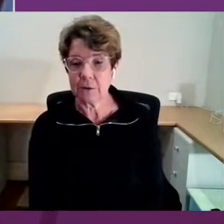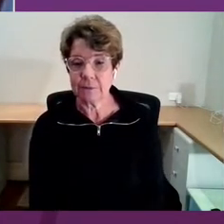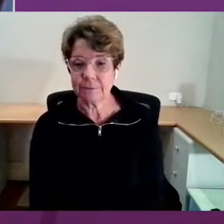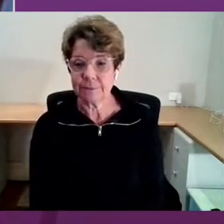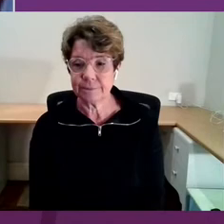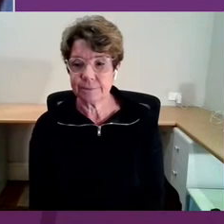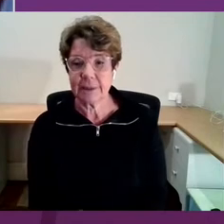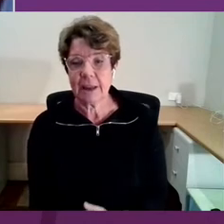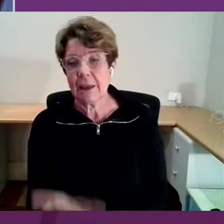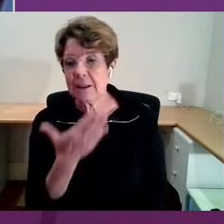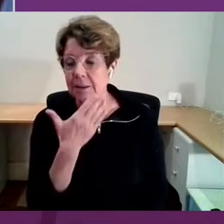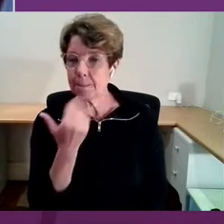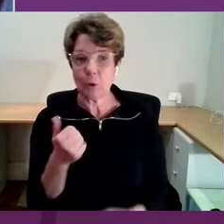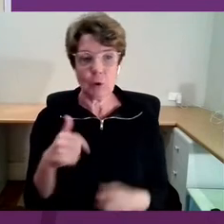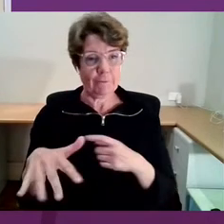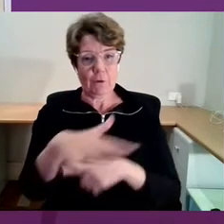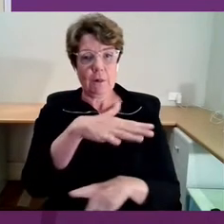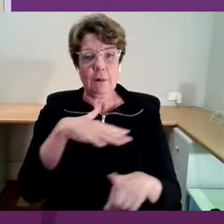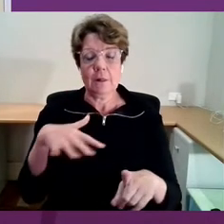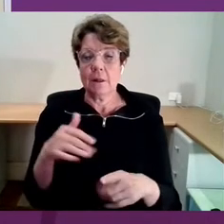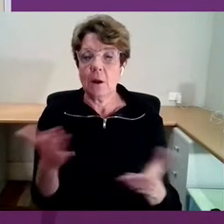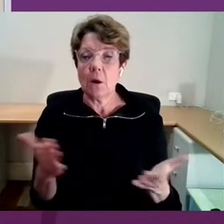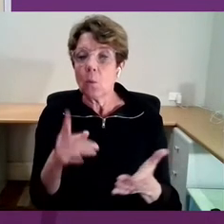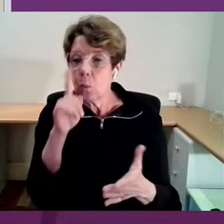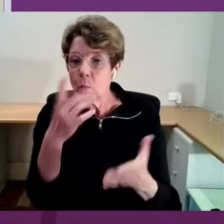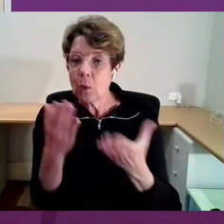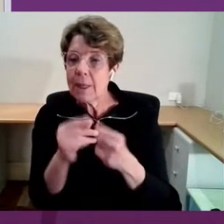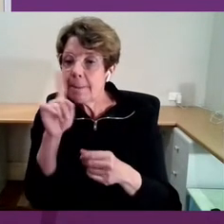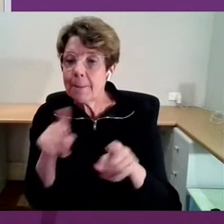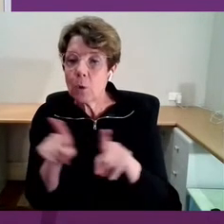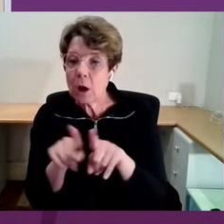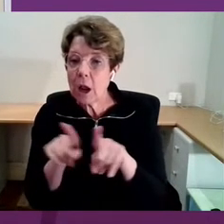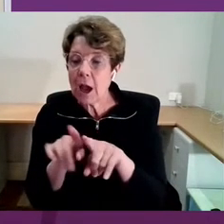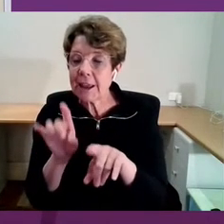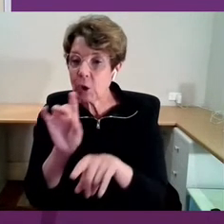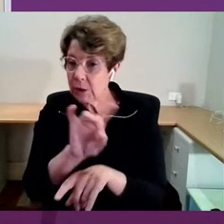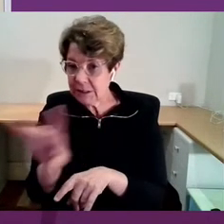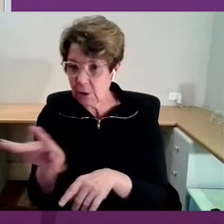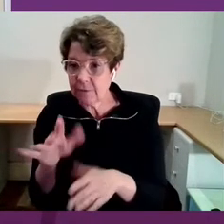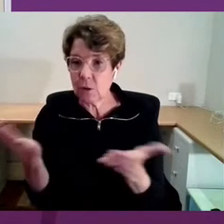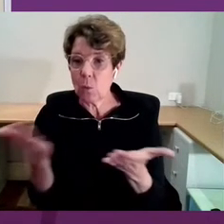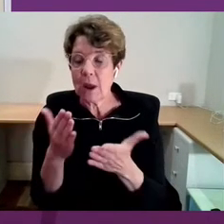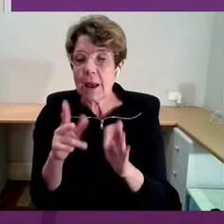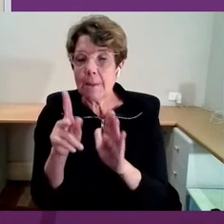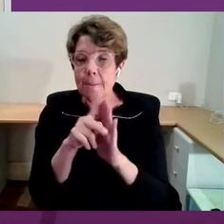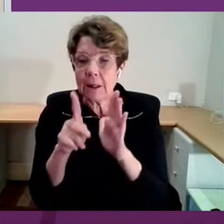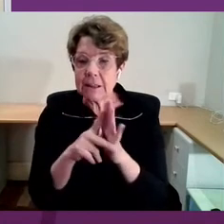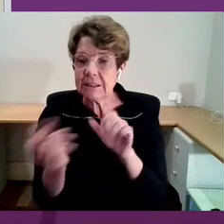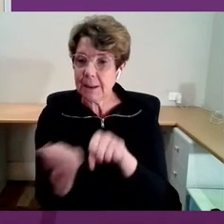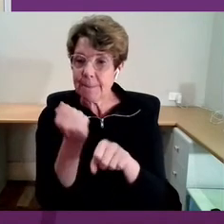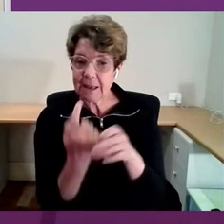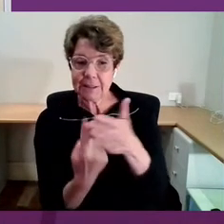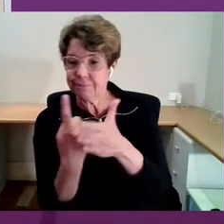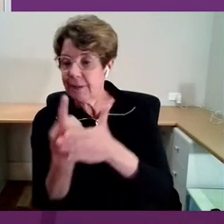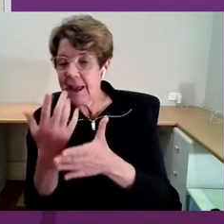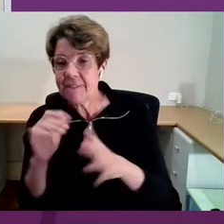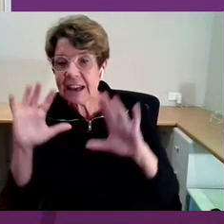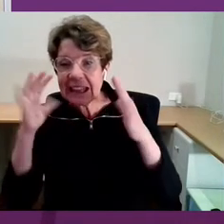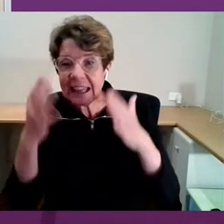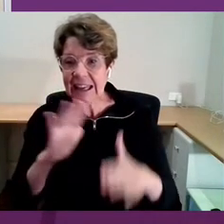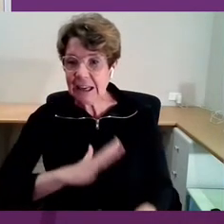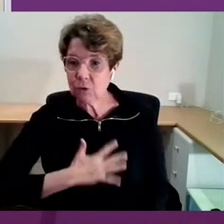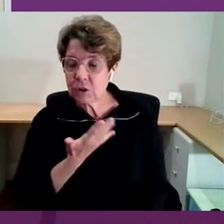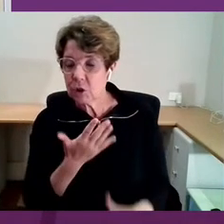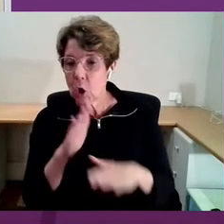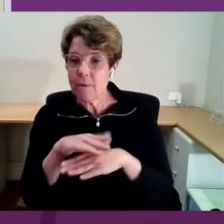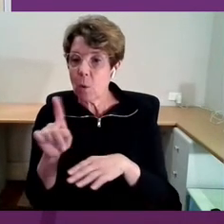environment with people like yourselves that where policymakers are turning up with a keen interest on what they can do